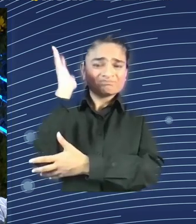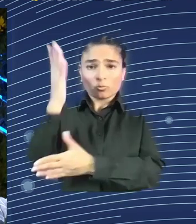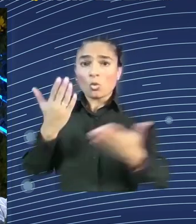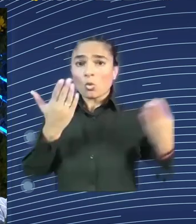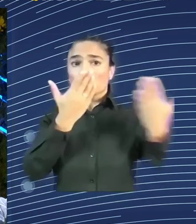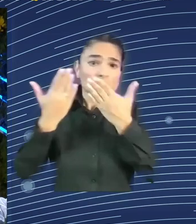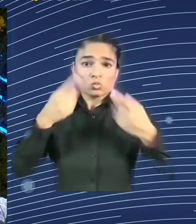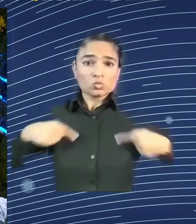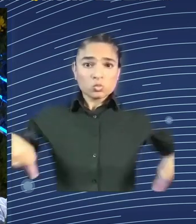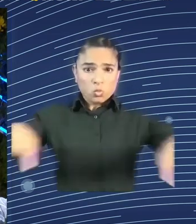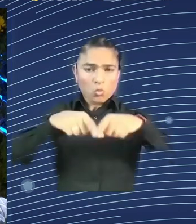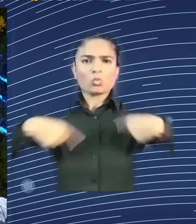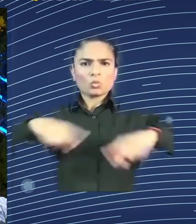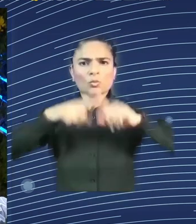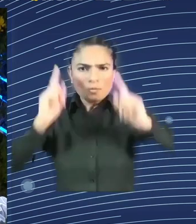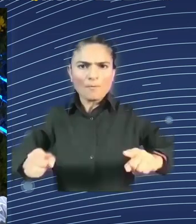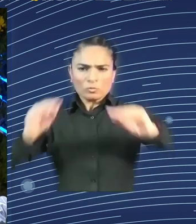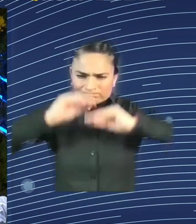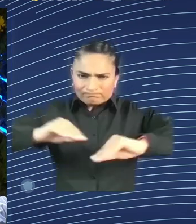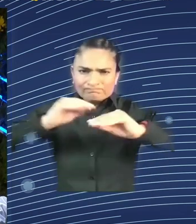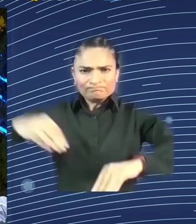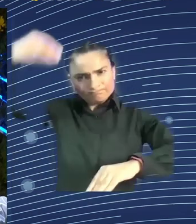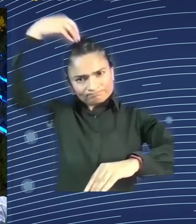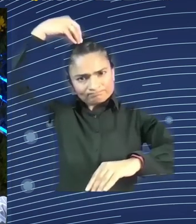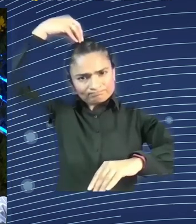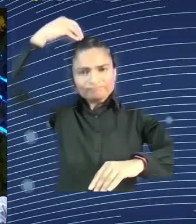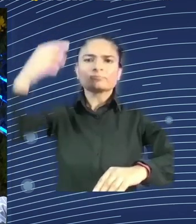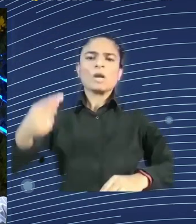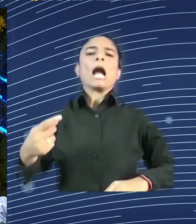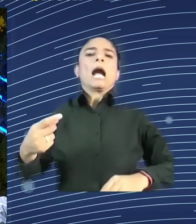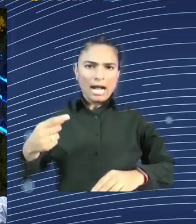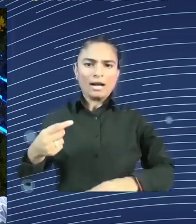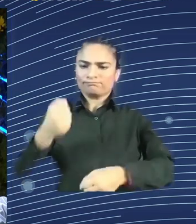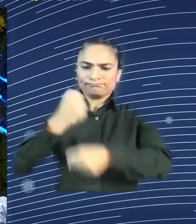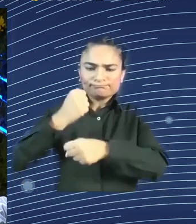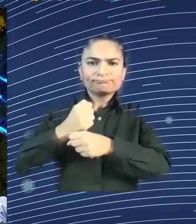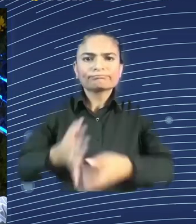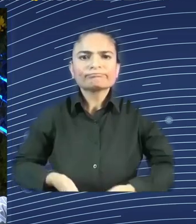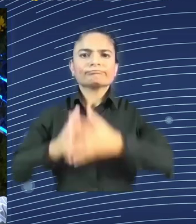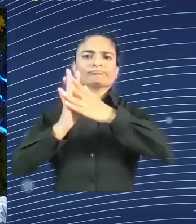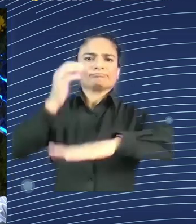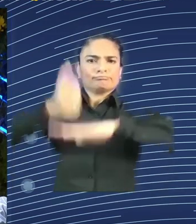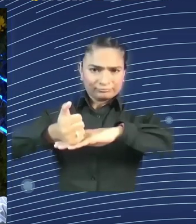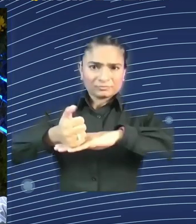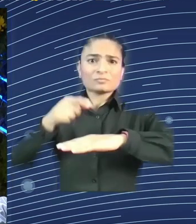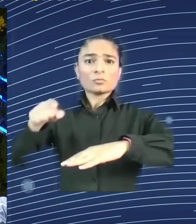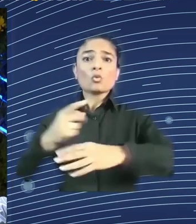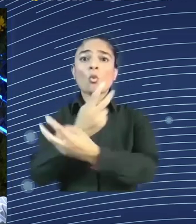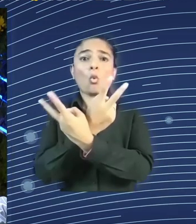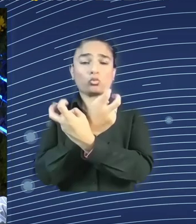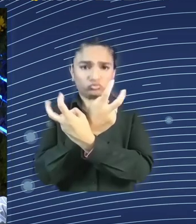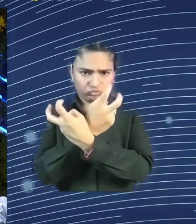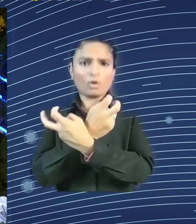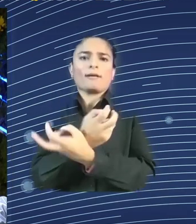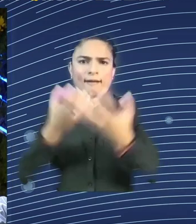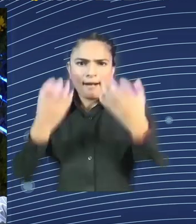help students for one week to work on problems they see and build their own prototypes and pitch. And there, for